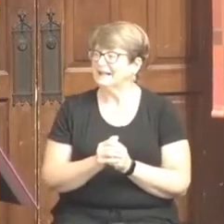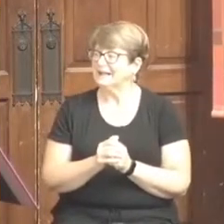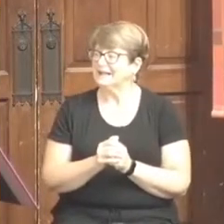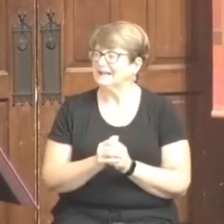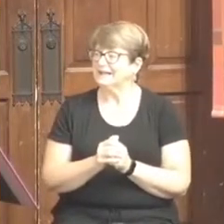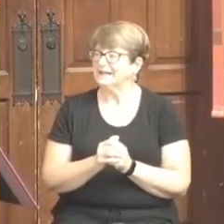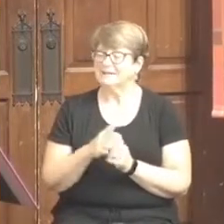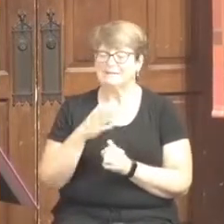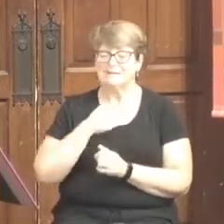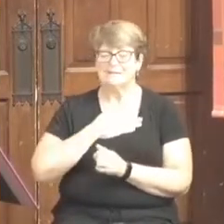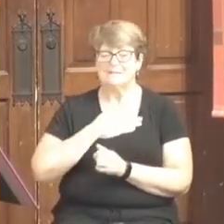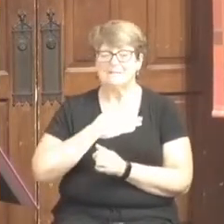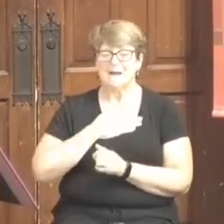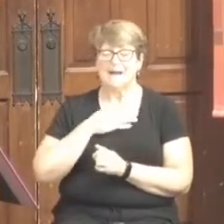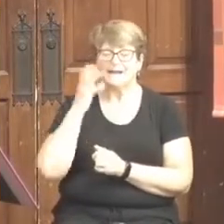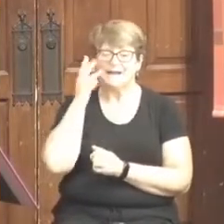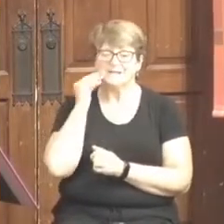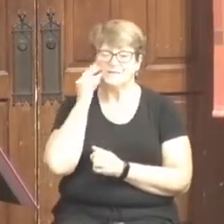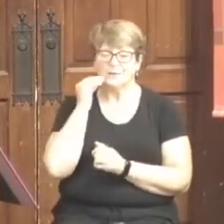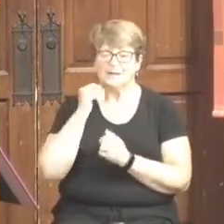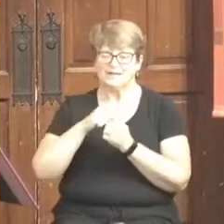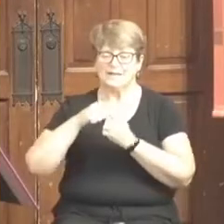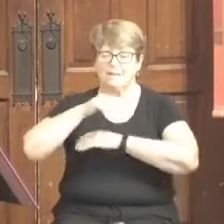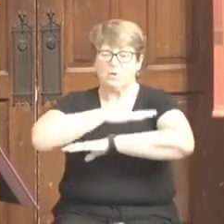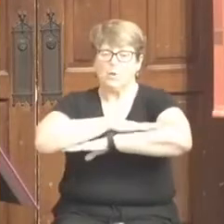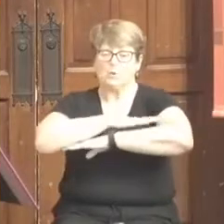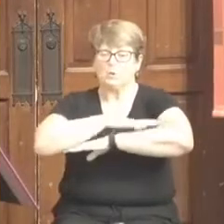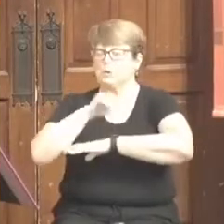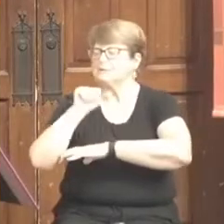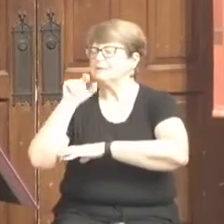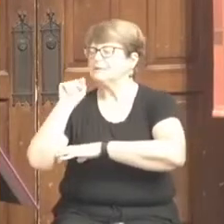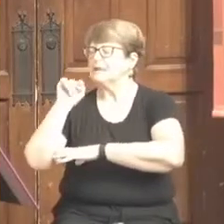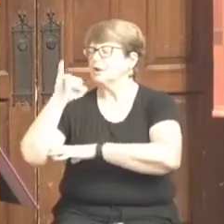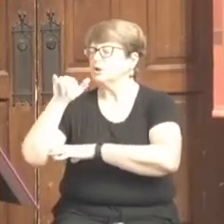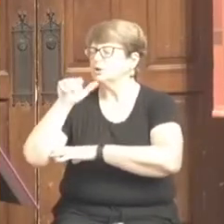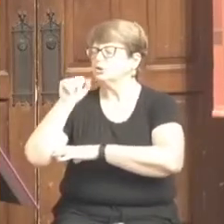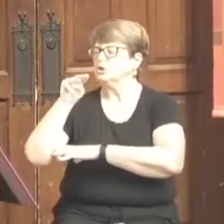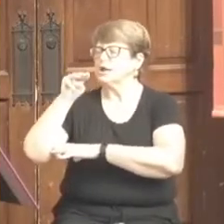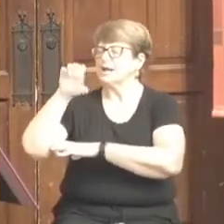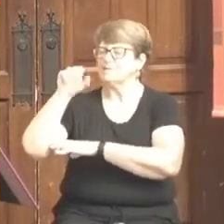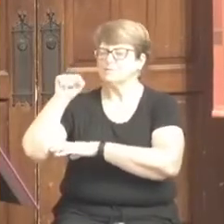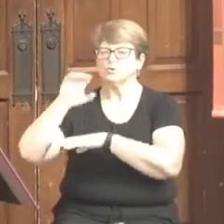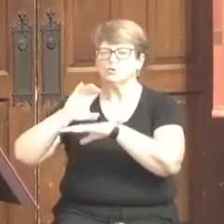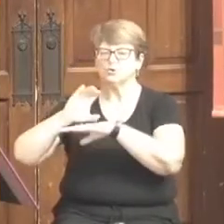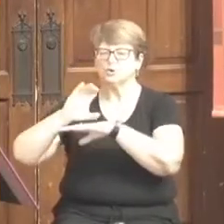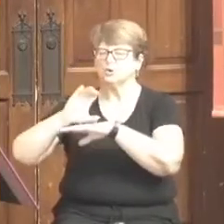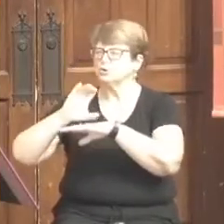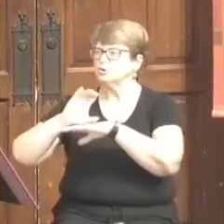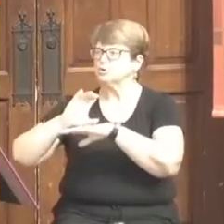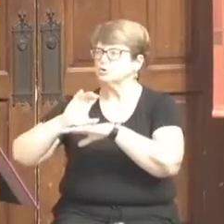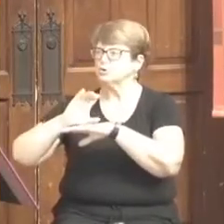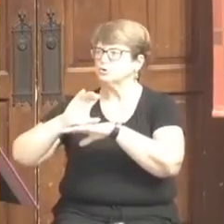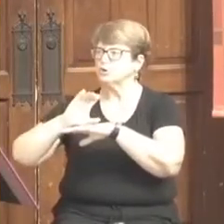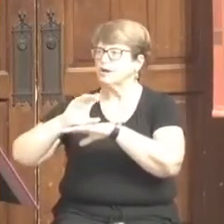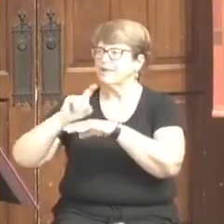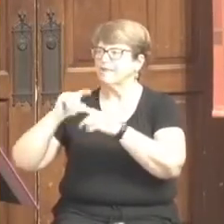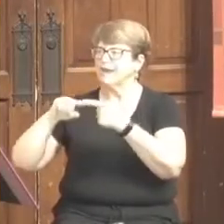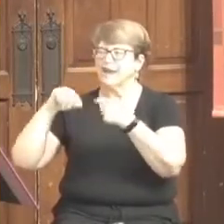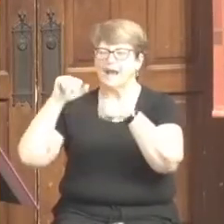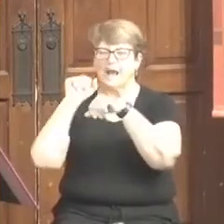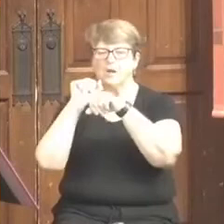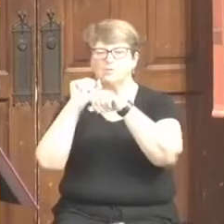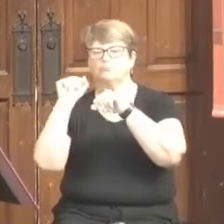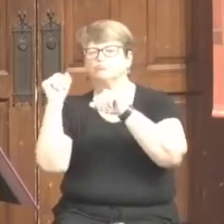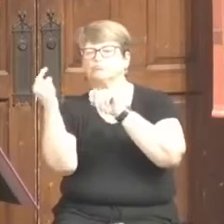at the altar at the St. James Church during a lay witness mission that I worked my